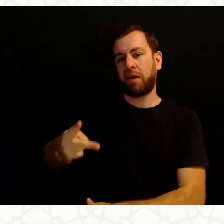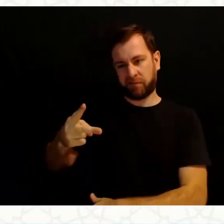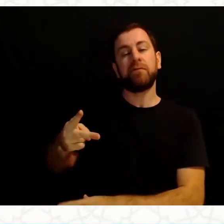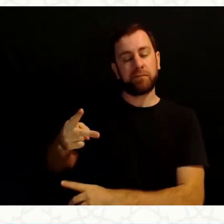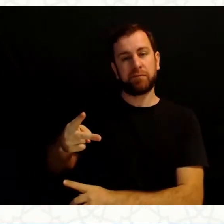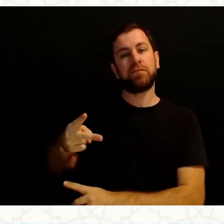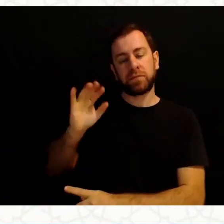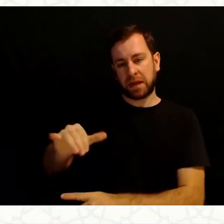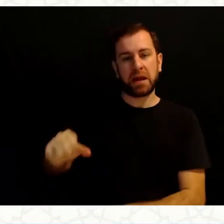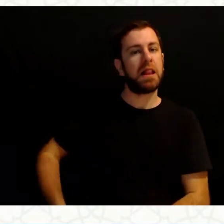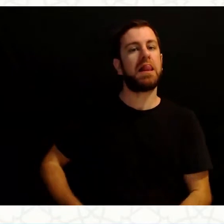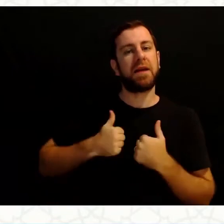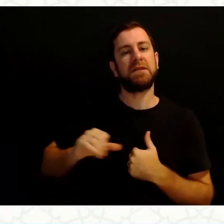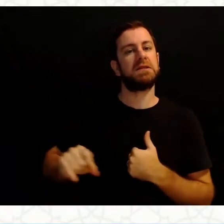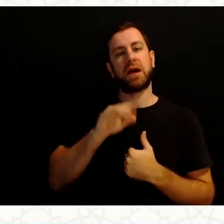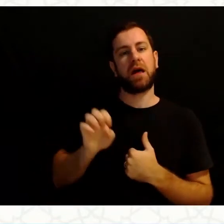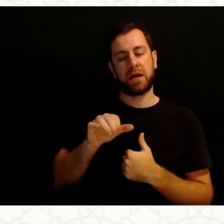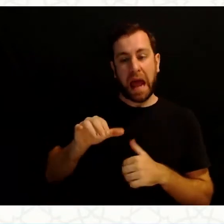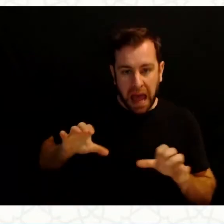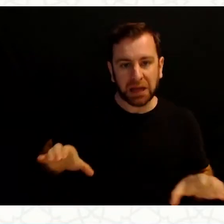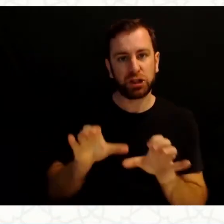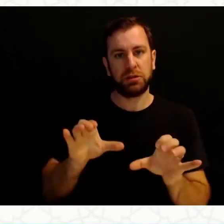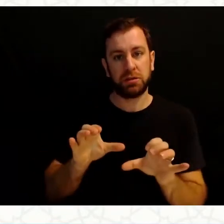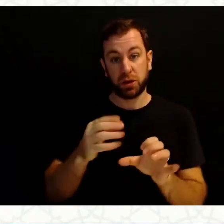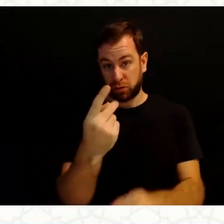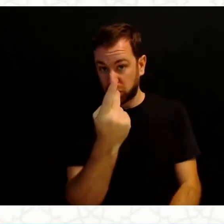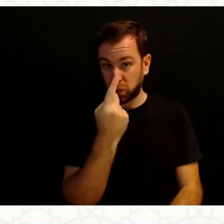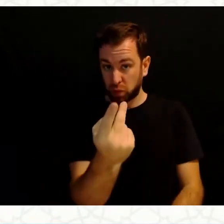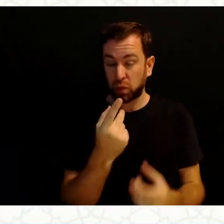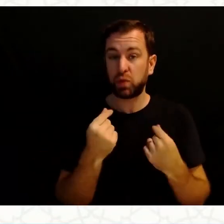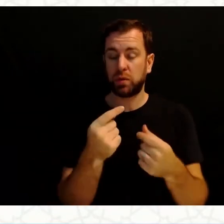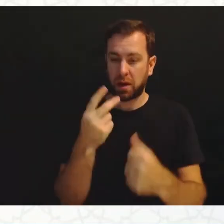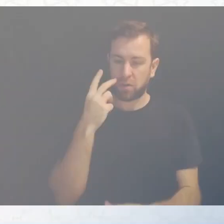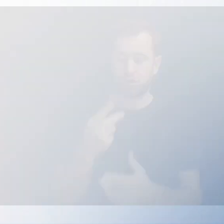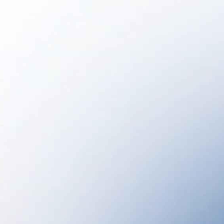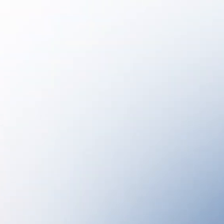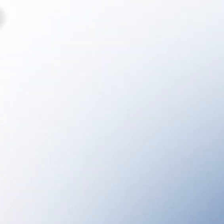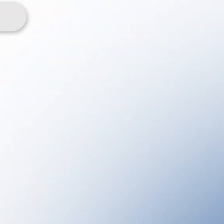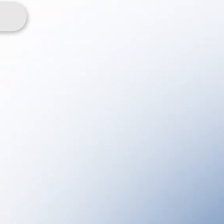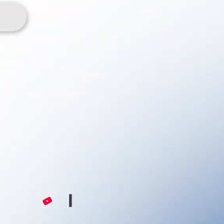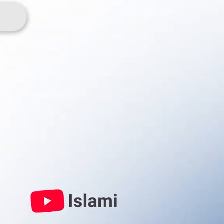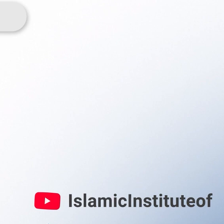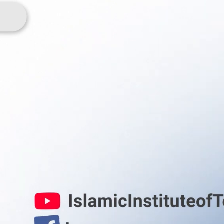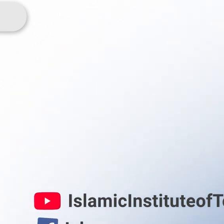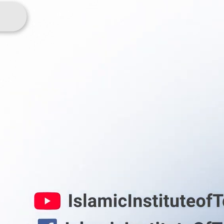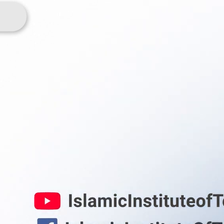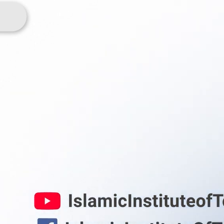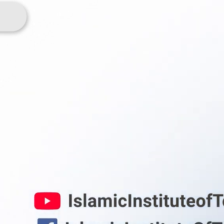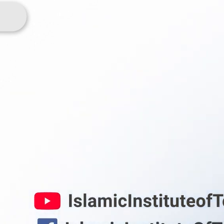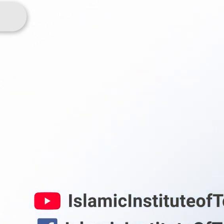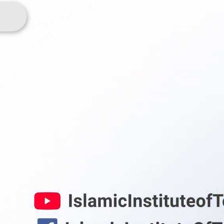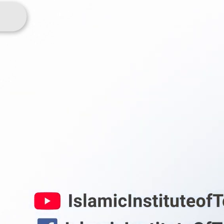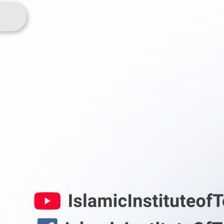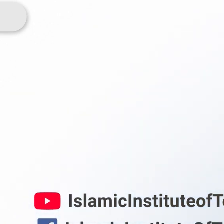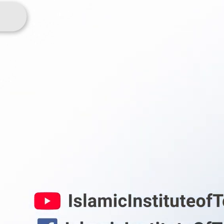lifestyle and the action that you and I do that reflect that faith from within. Amen. 3. 2. 3.